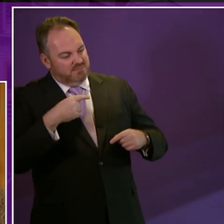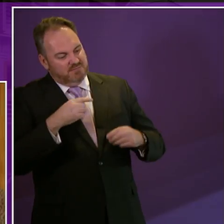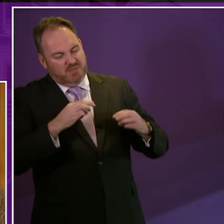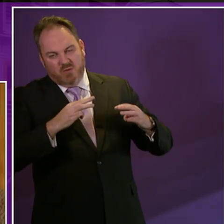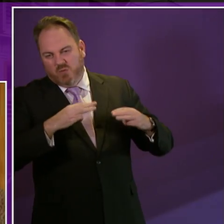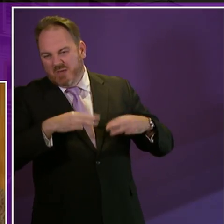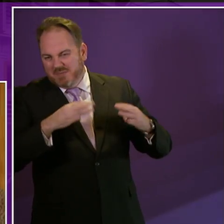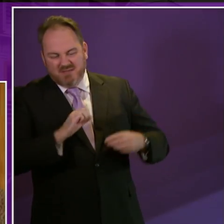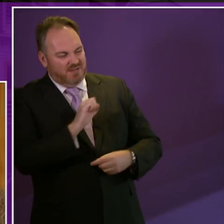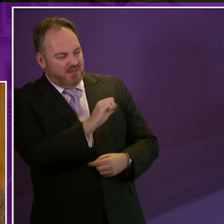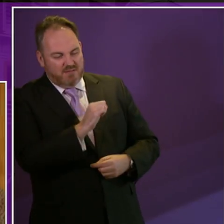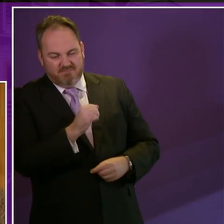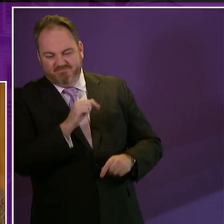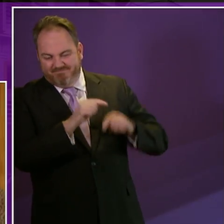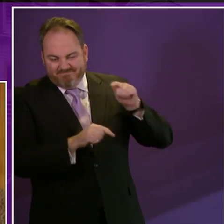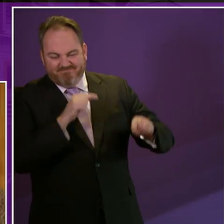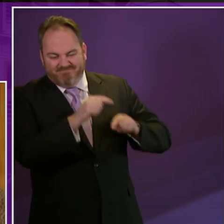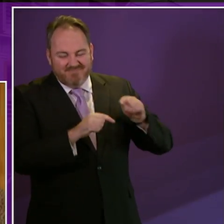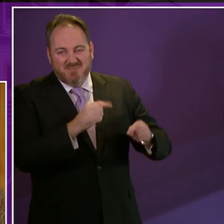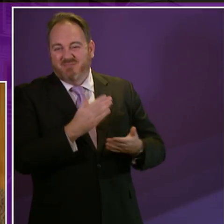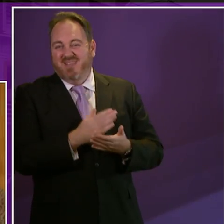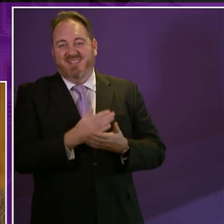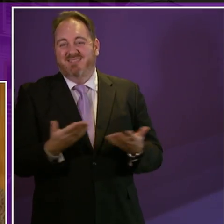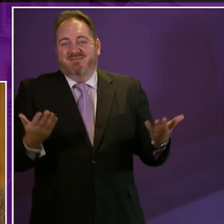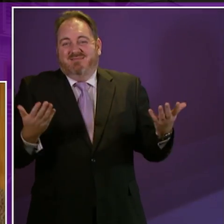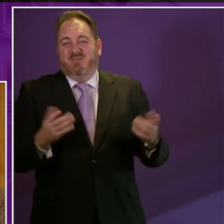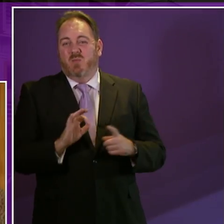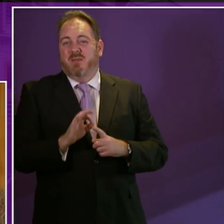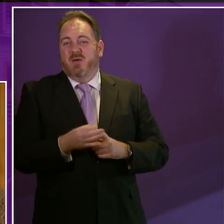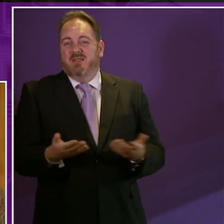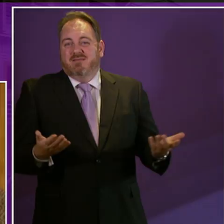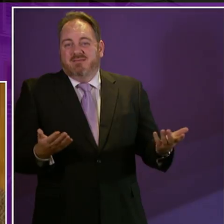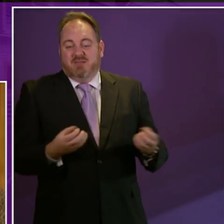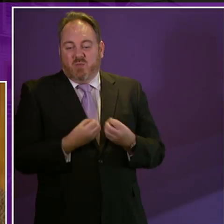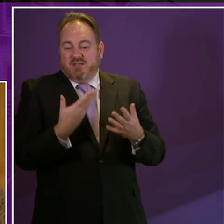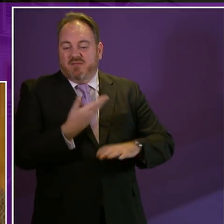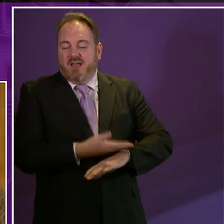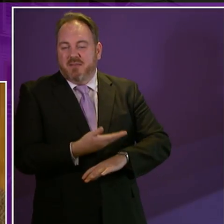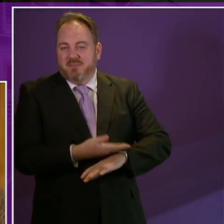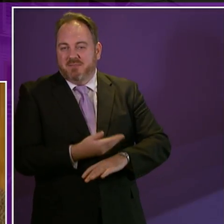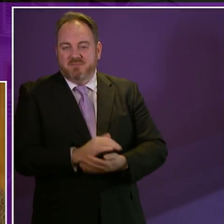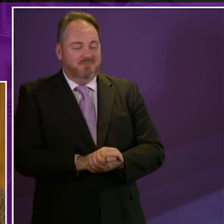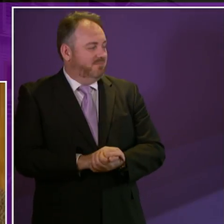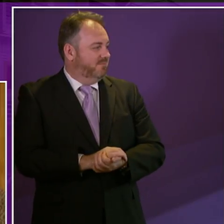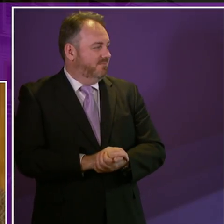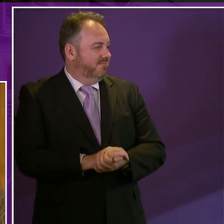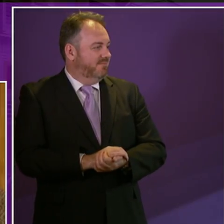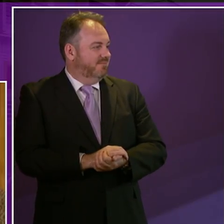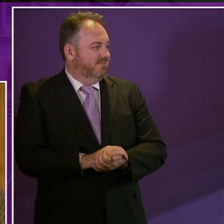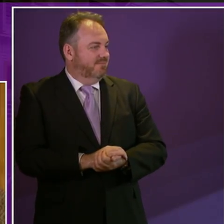of rhetoric is slowly becoming redundant new welfare powers as part of the Scotland Bill are coming